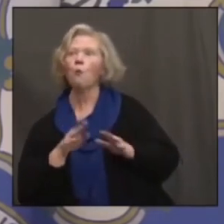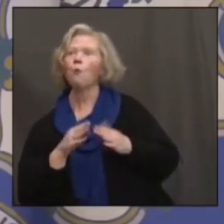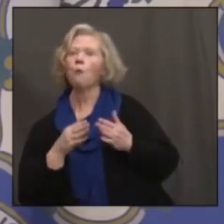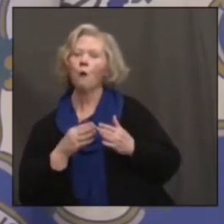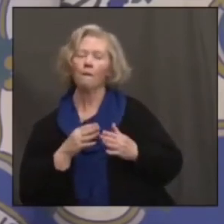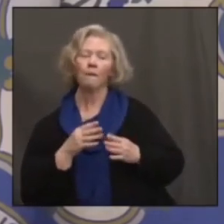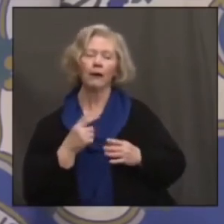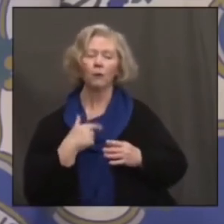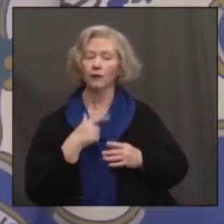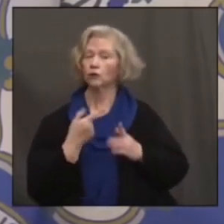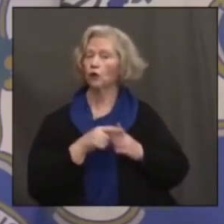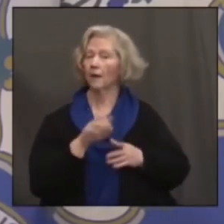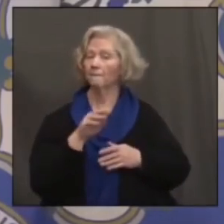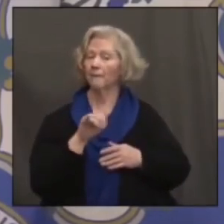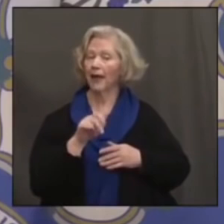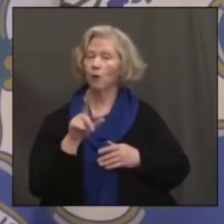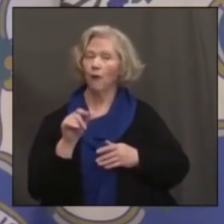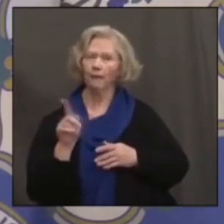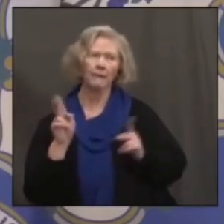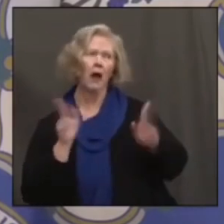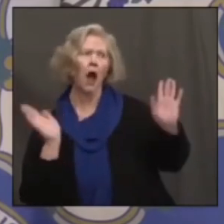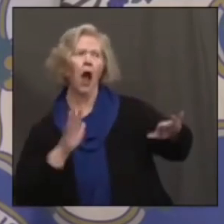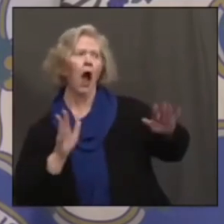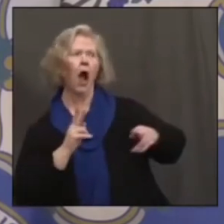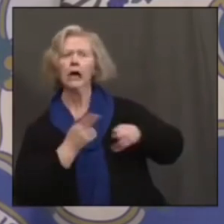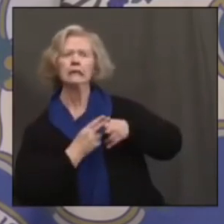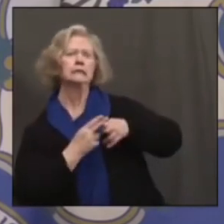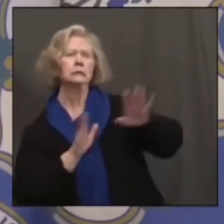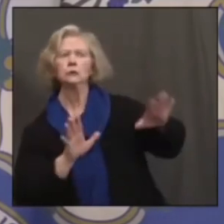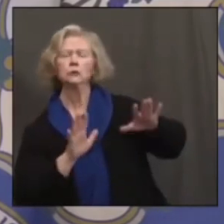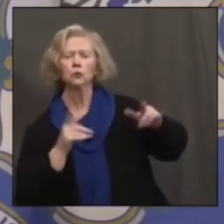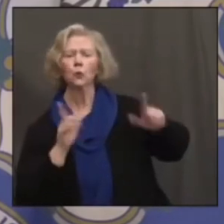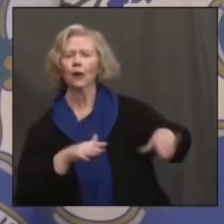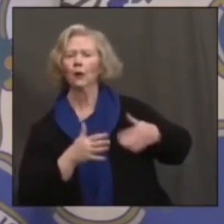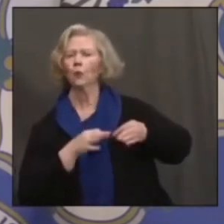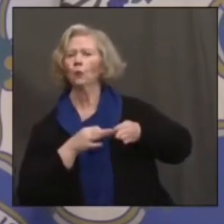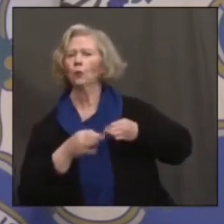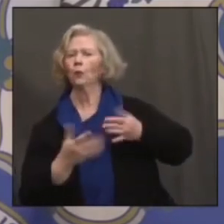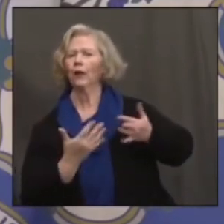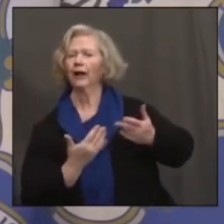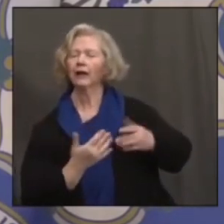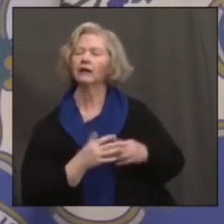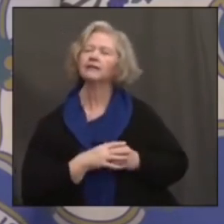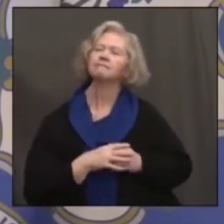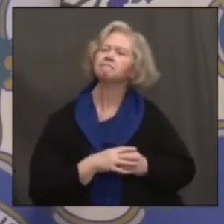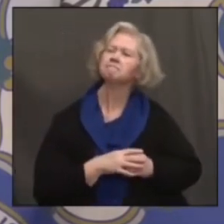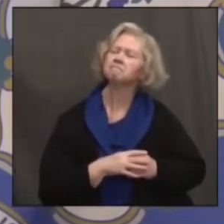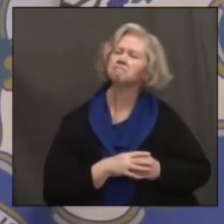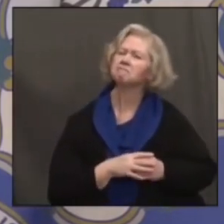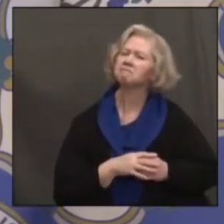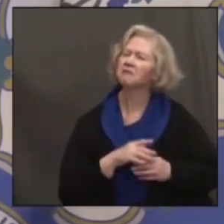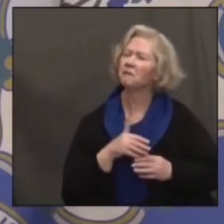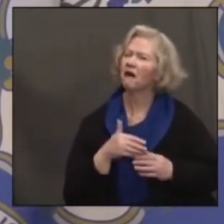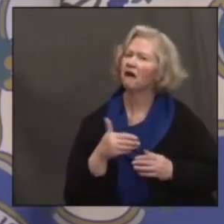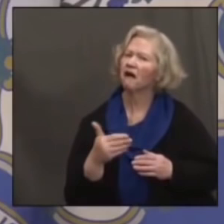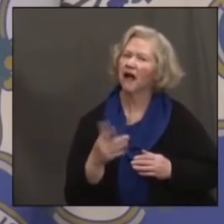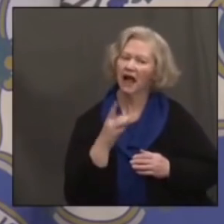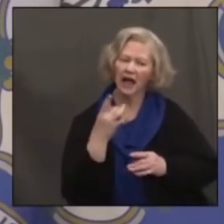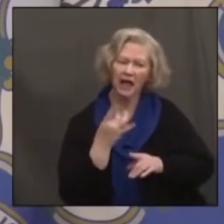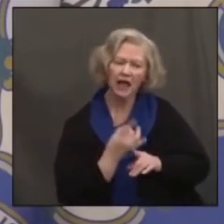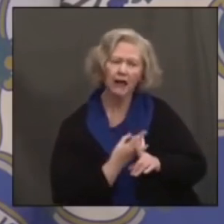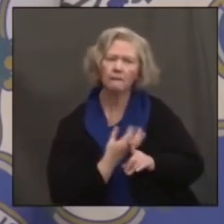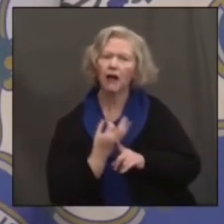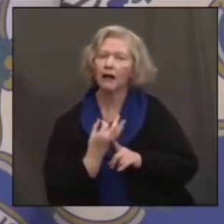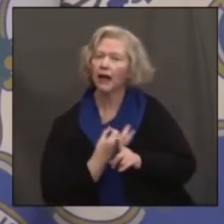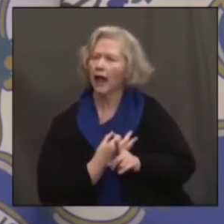people said that's early, wait, delay, whatever. And for the next, you know, eight, nine months, our infection rate went down as